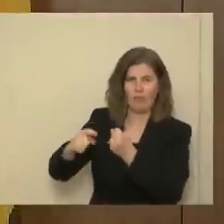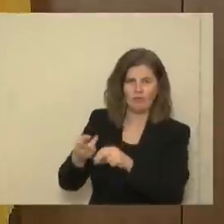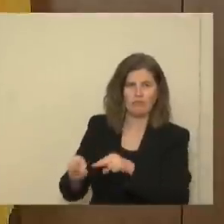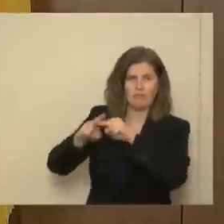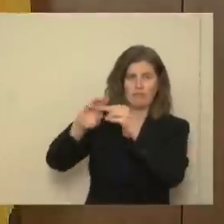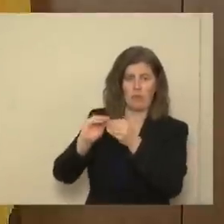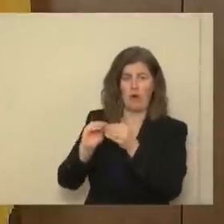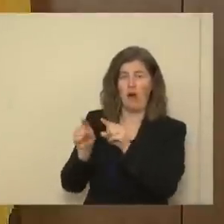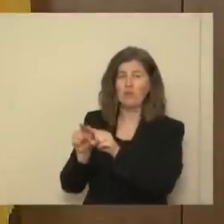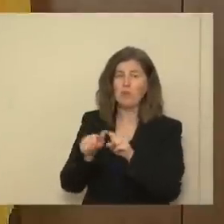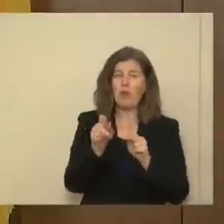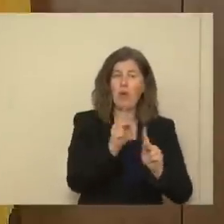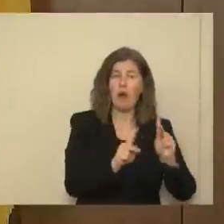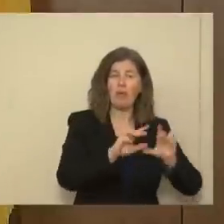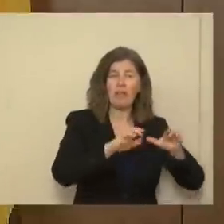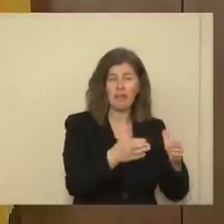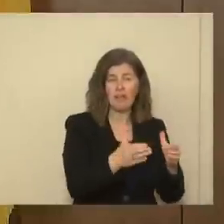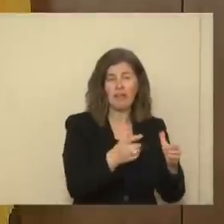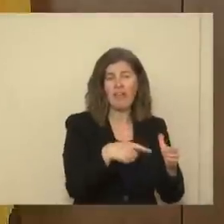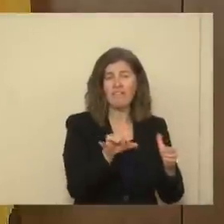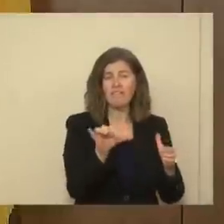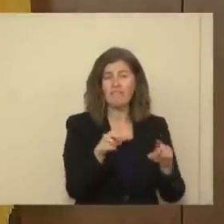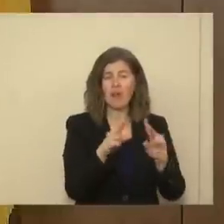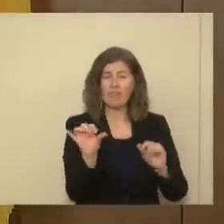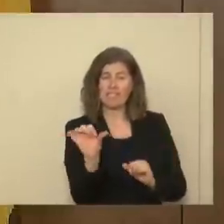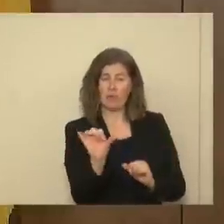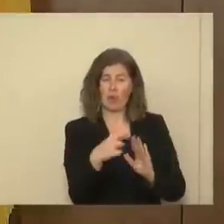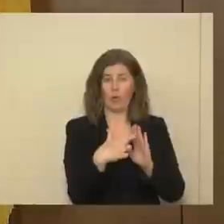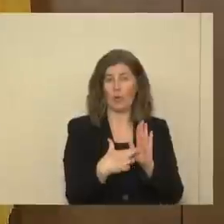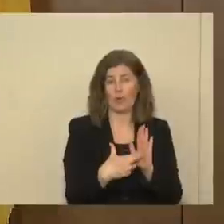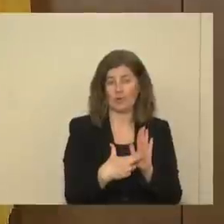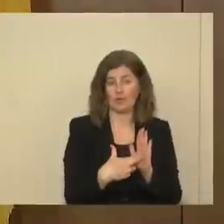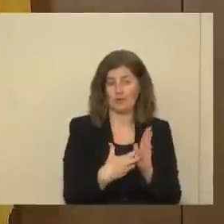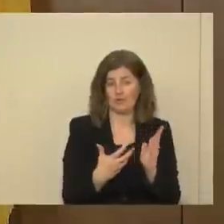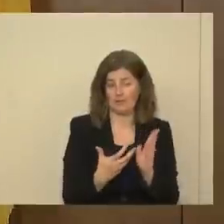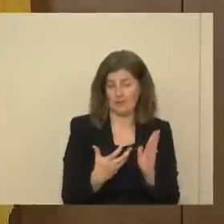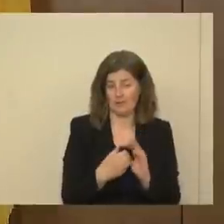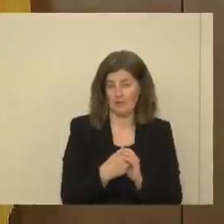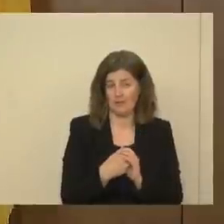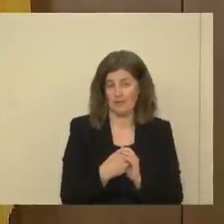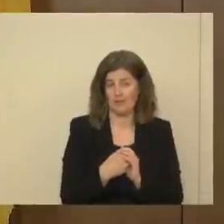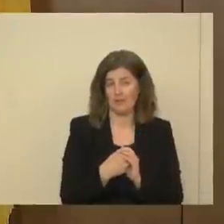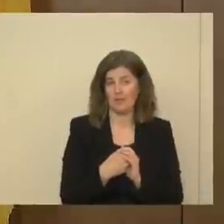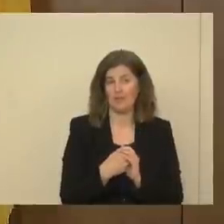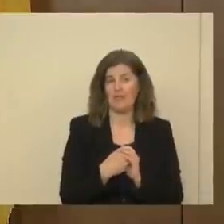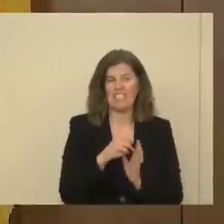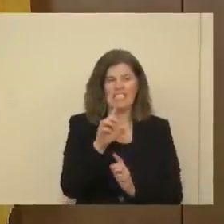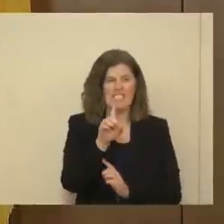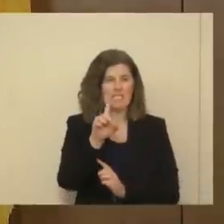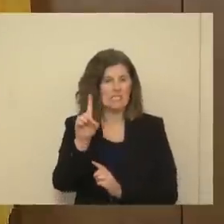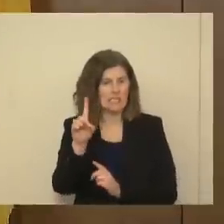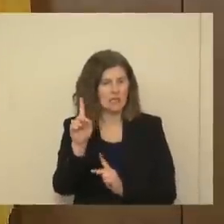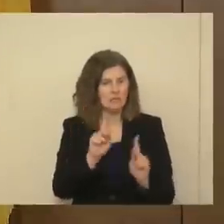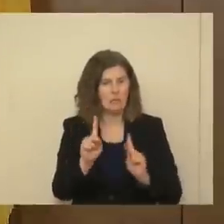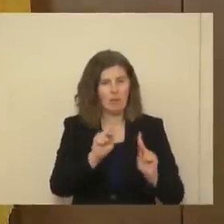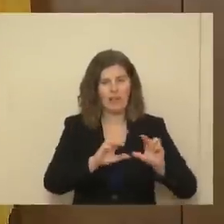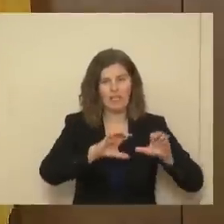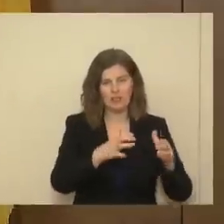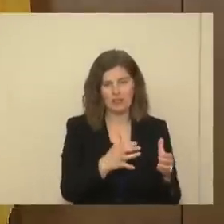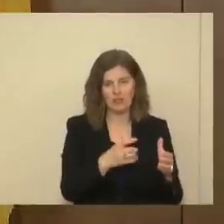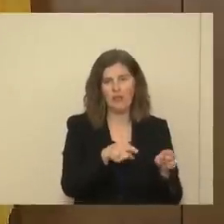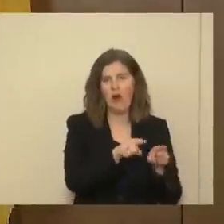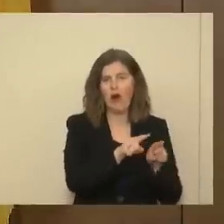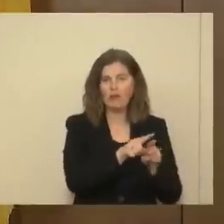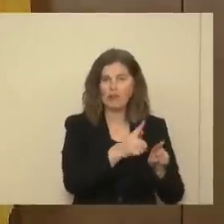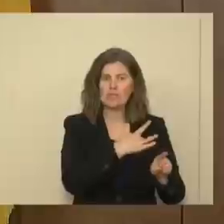population that will have very similar rules, and that is the developmentally disabled population that are